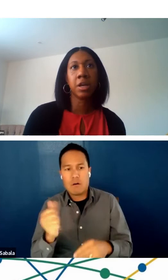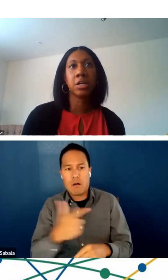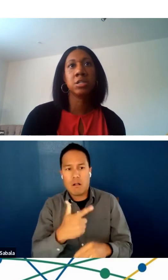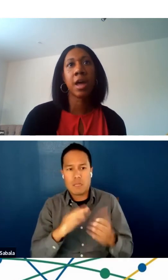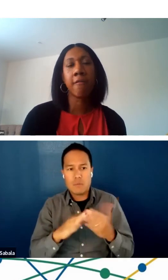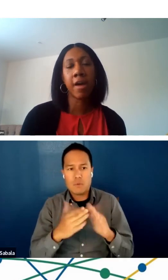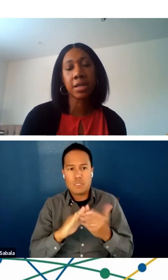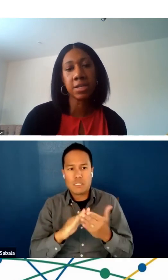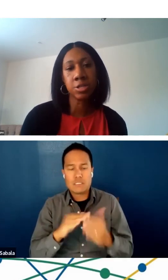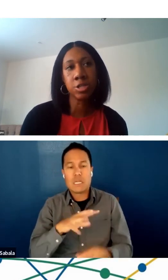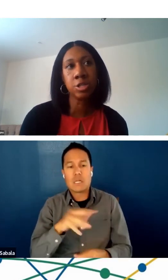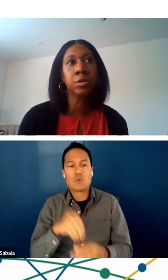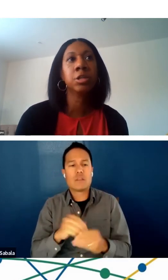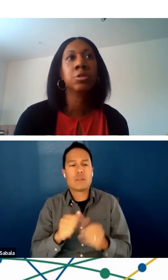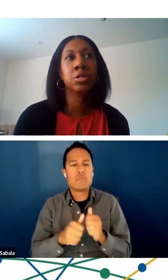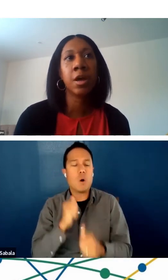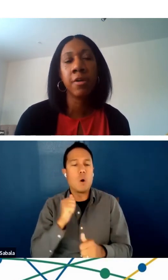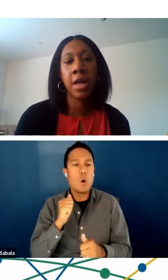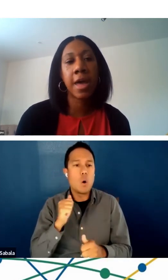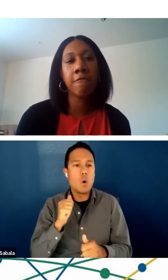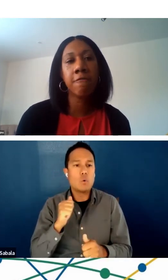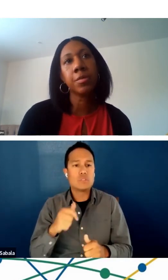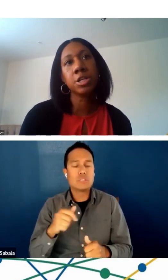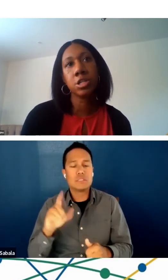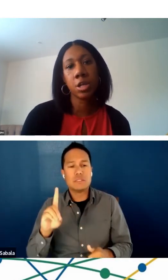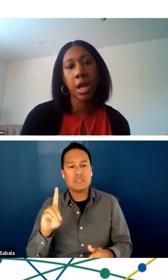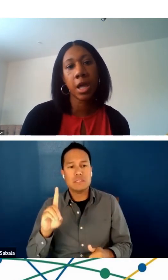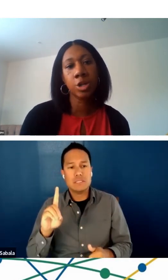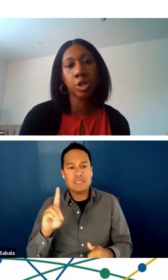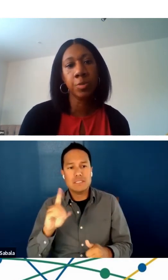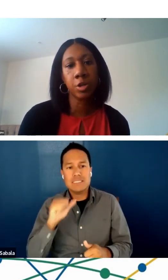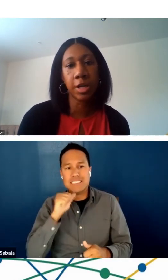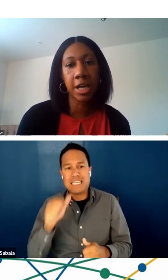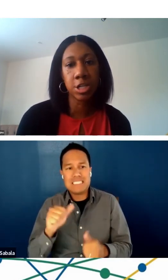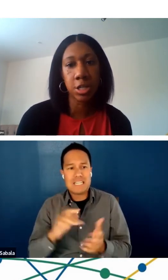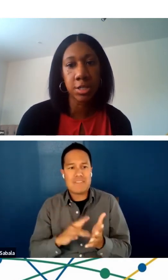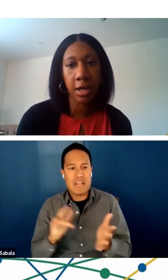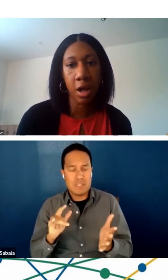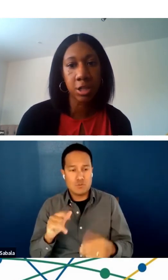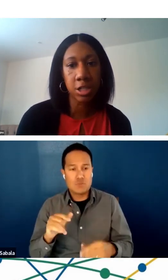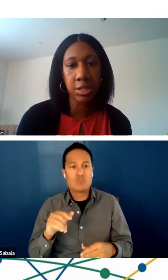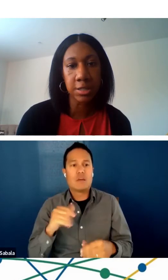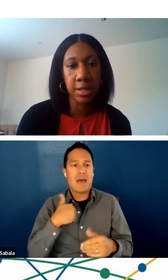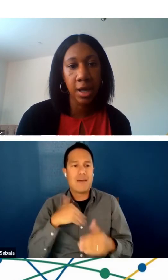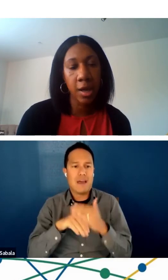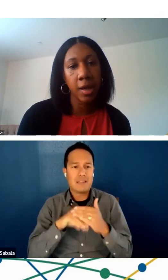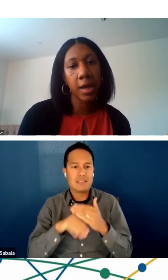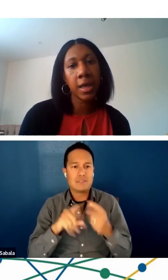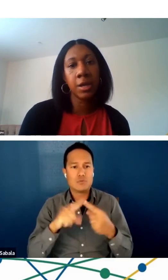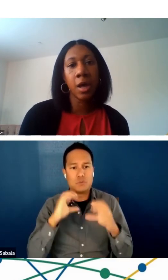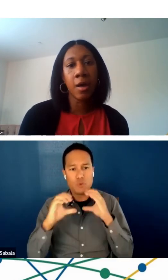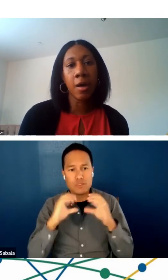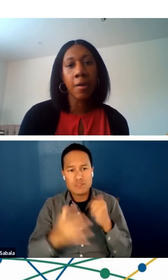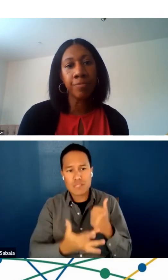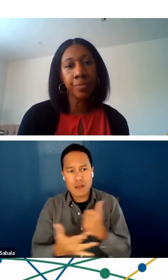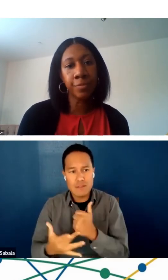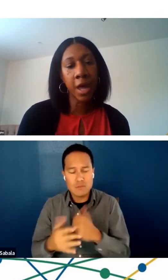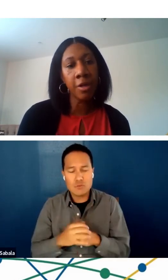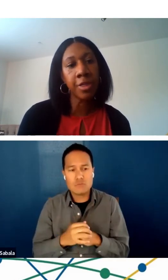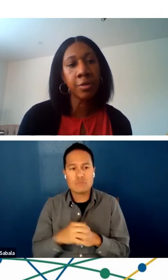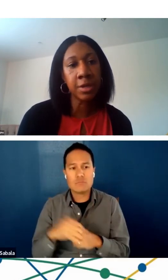most disadvantaged, have access to and use of information and communication technologies. And